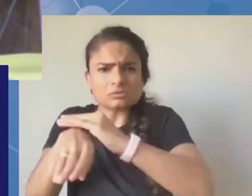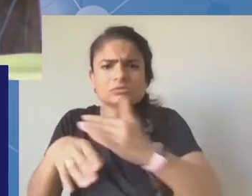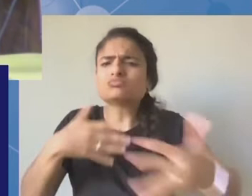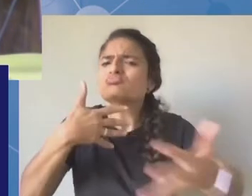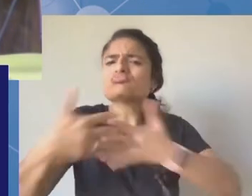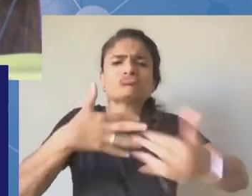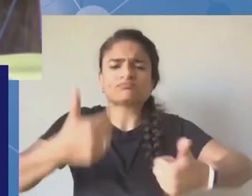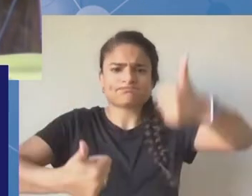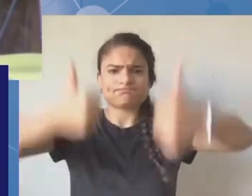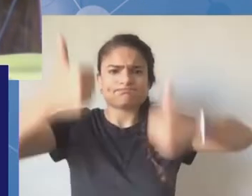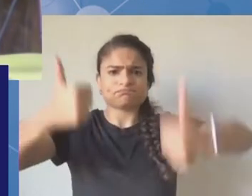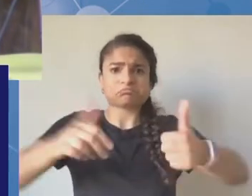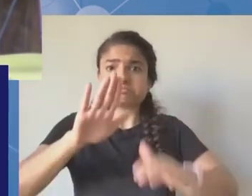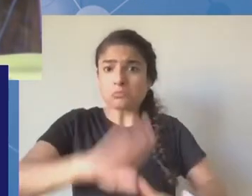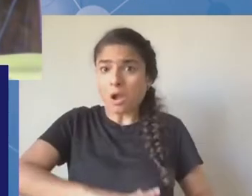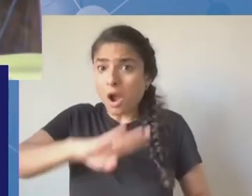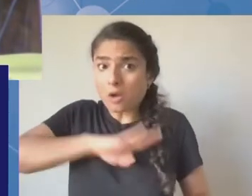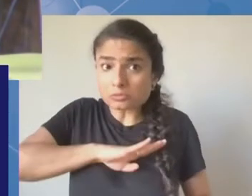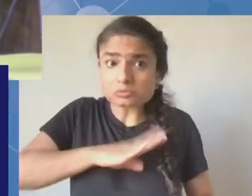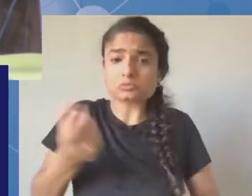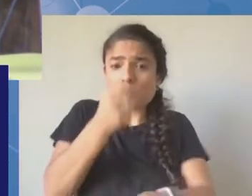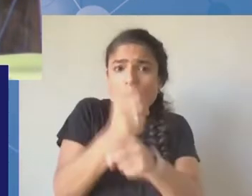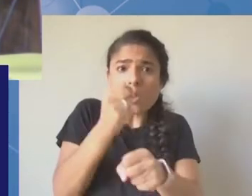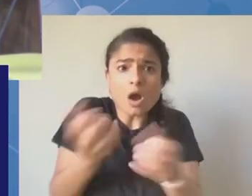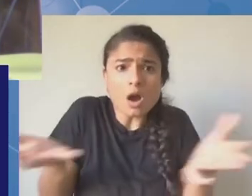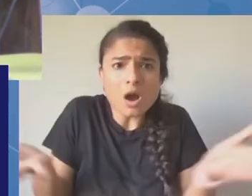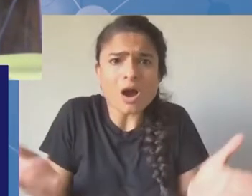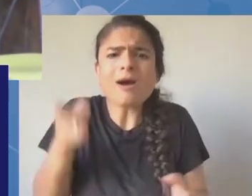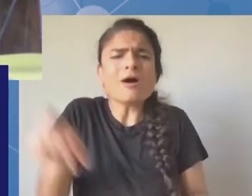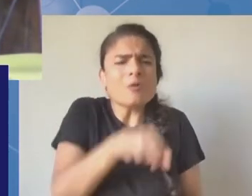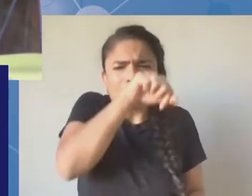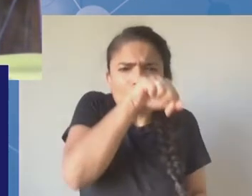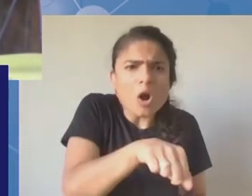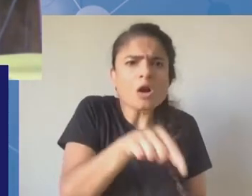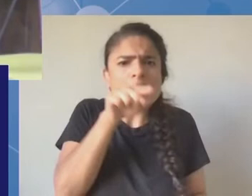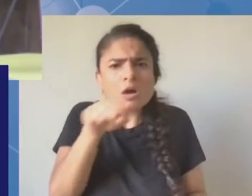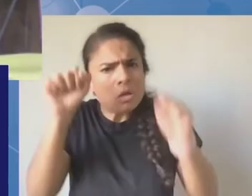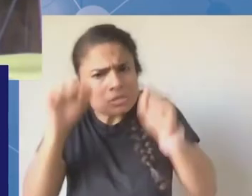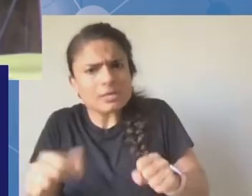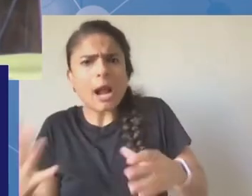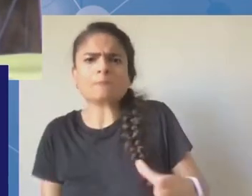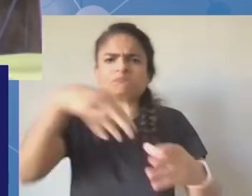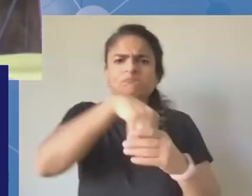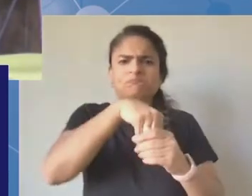done and what you are about to do in the next future. Thank you for putting the people first. Ayuko.